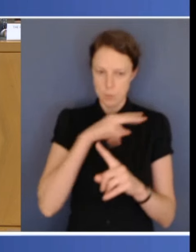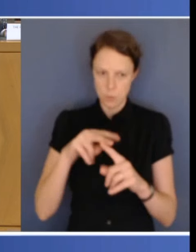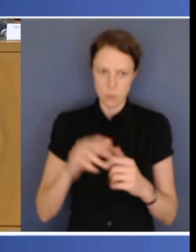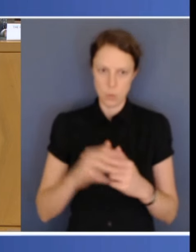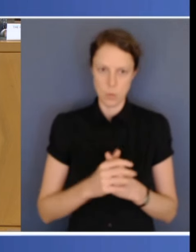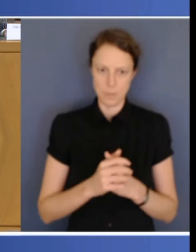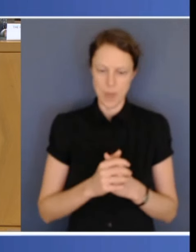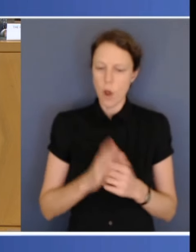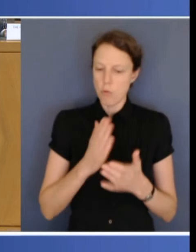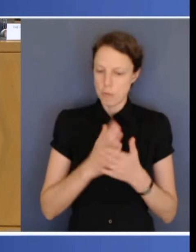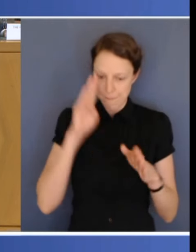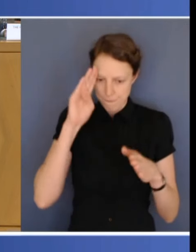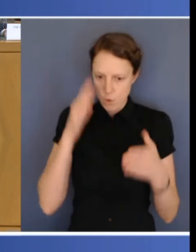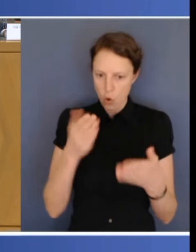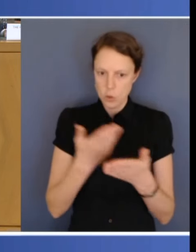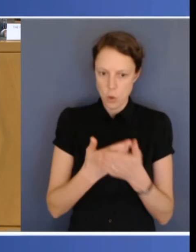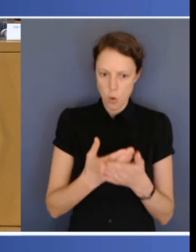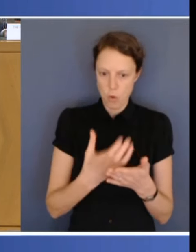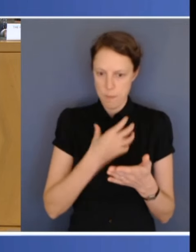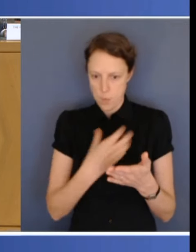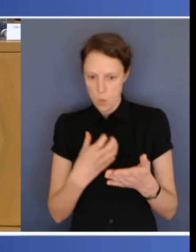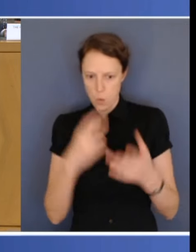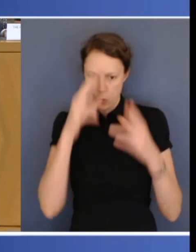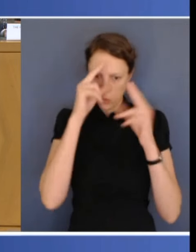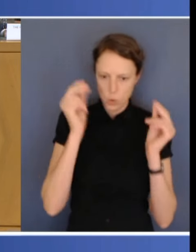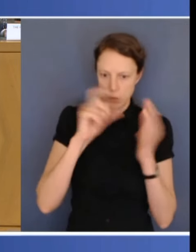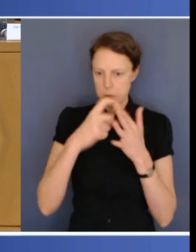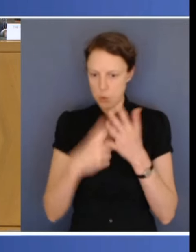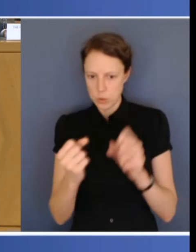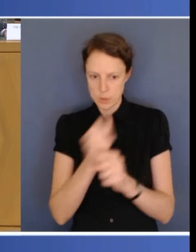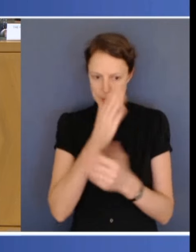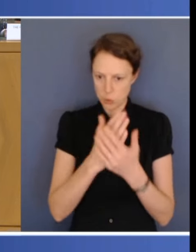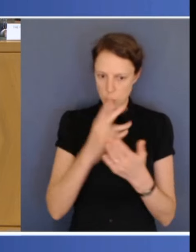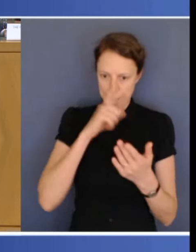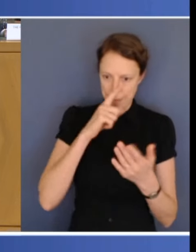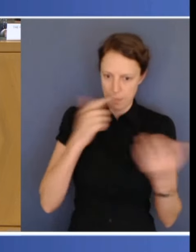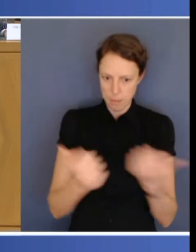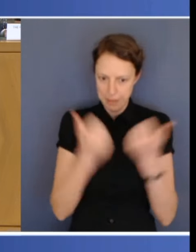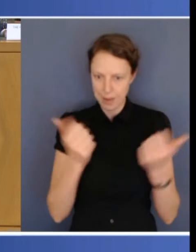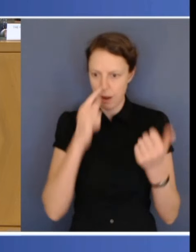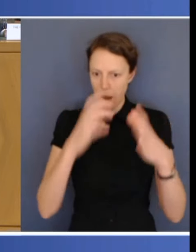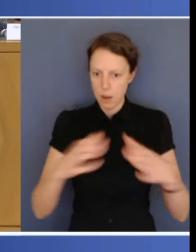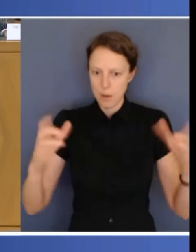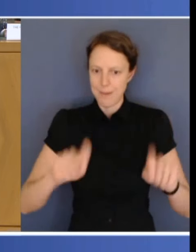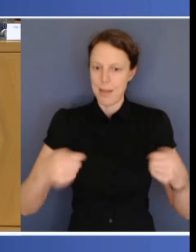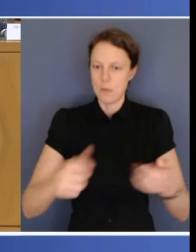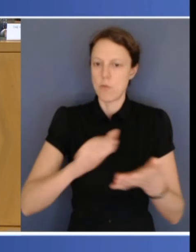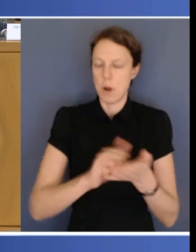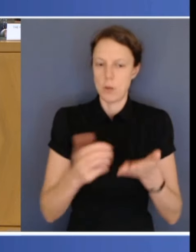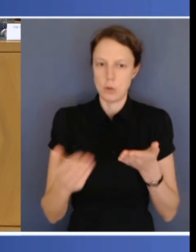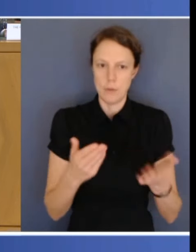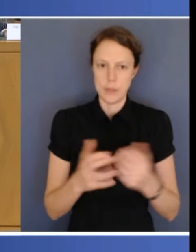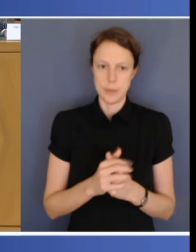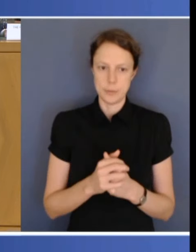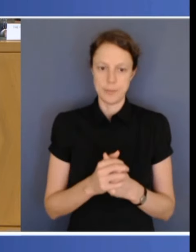the health care that Australians deserve. Secondly, we'll have a further boosting of Medicare urgent care clinics.